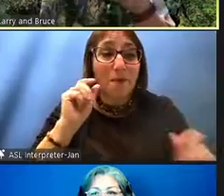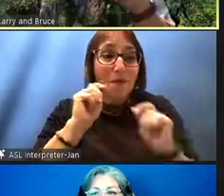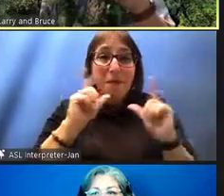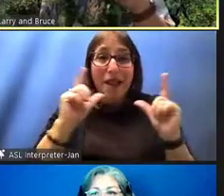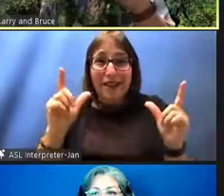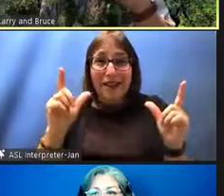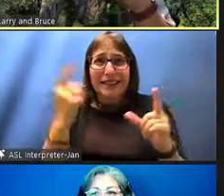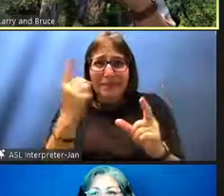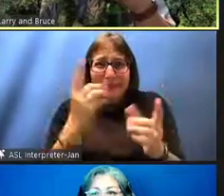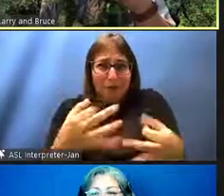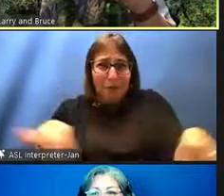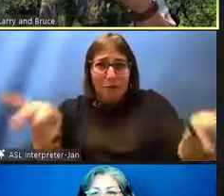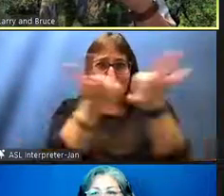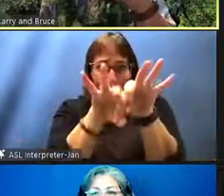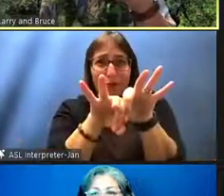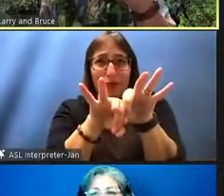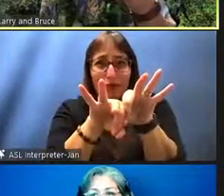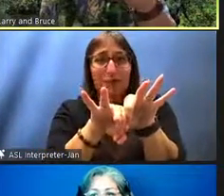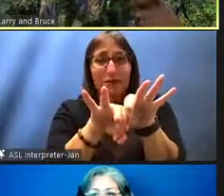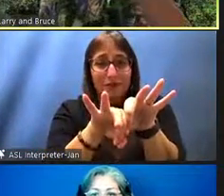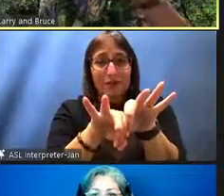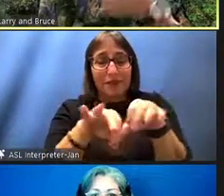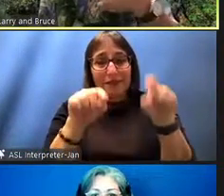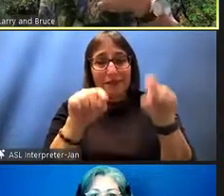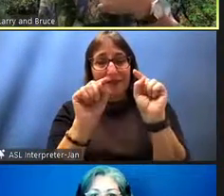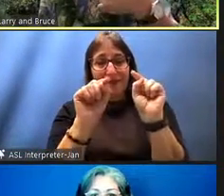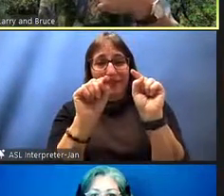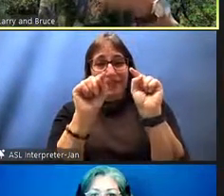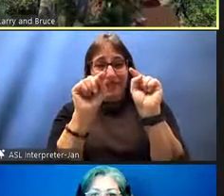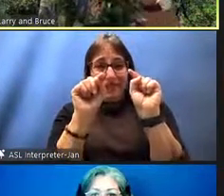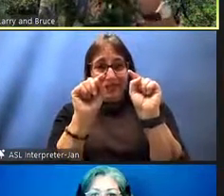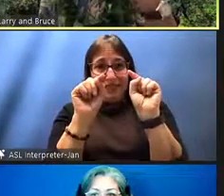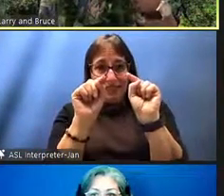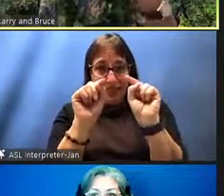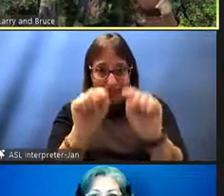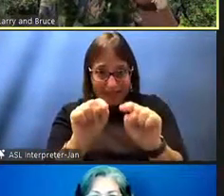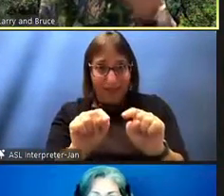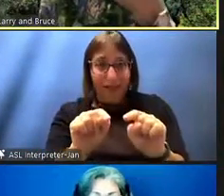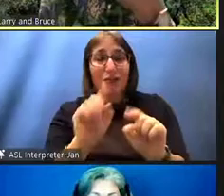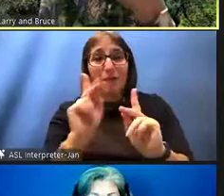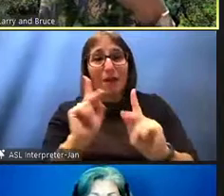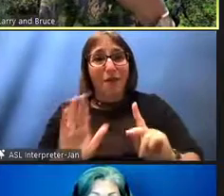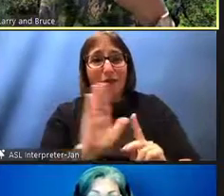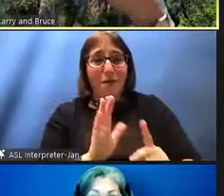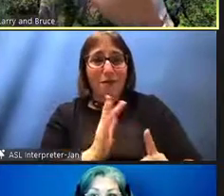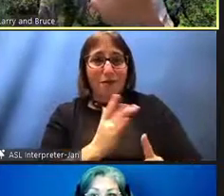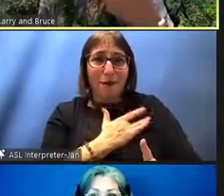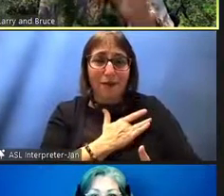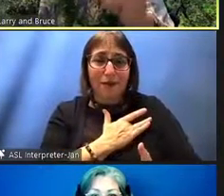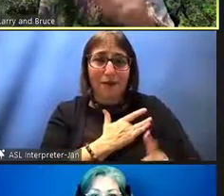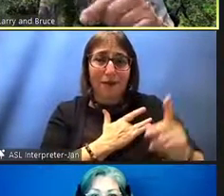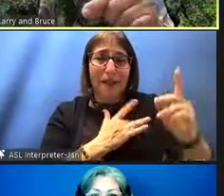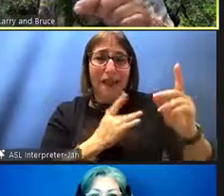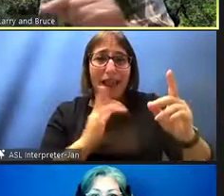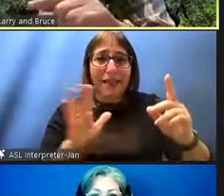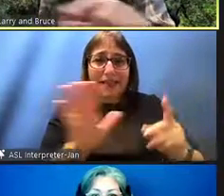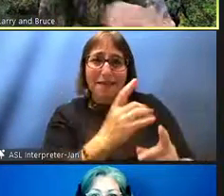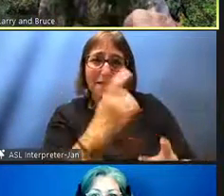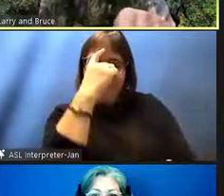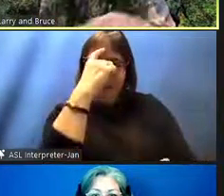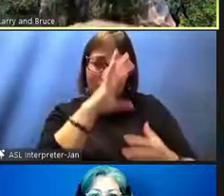crucial to hearts and minds of people who respect